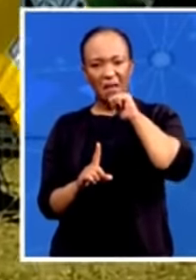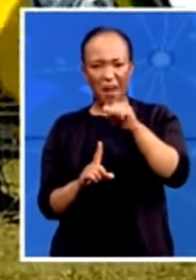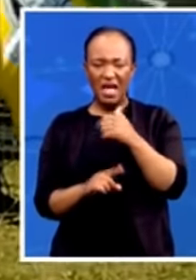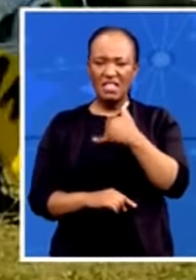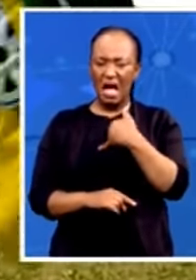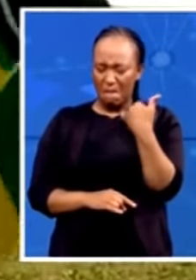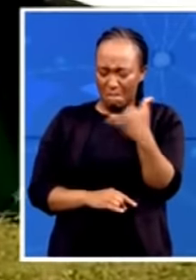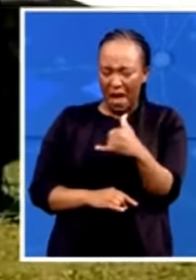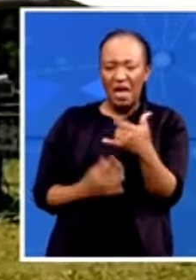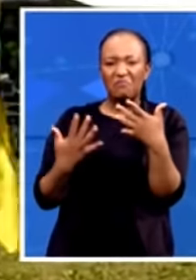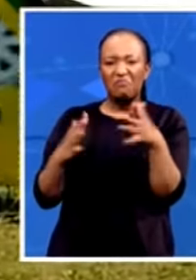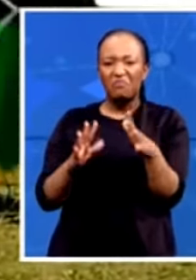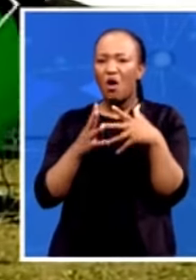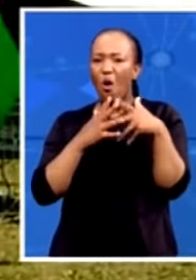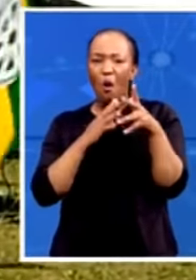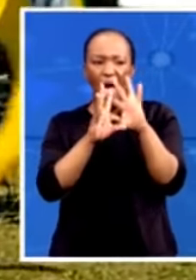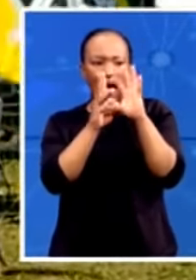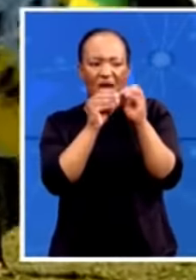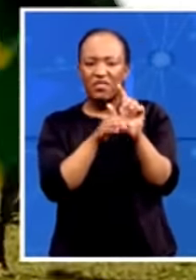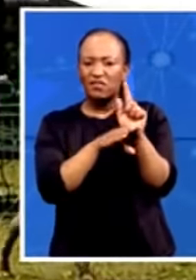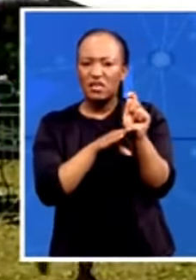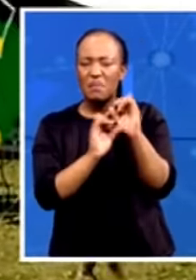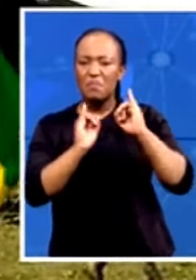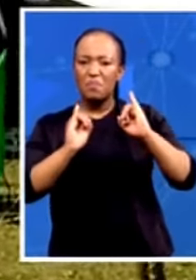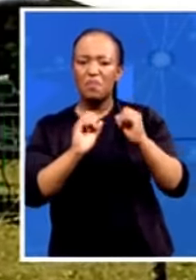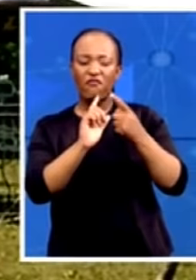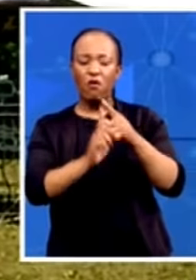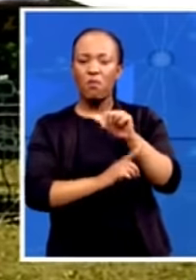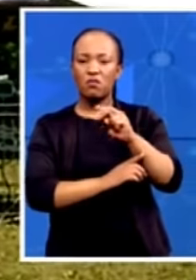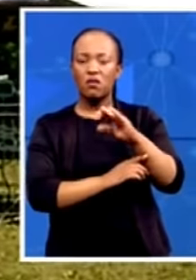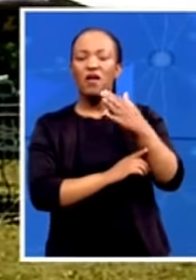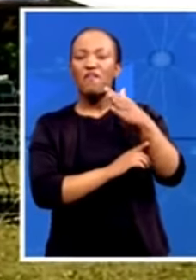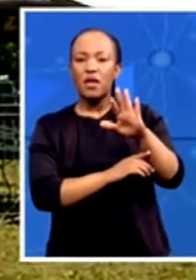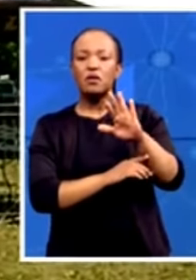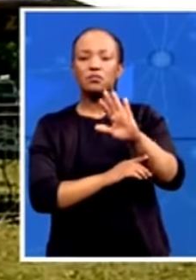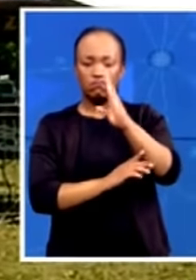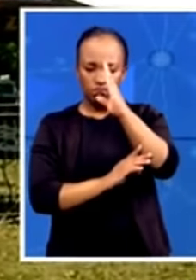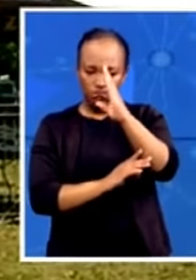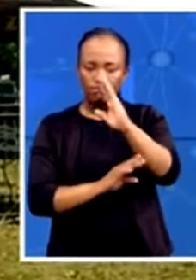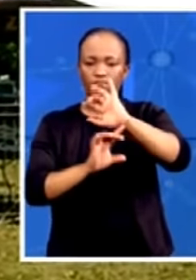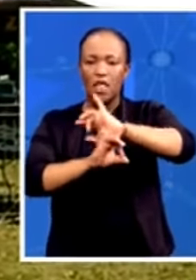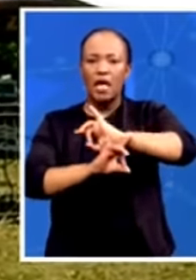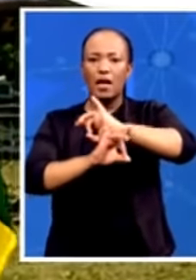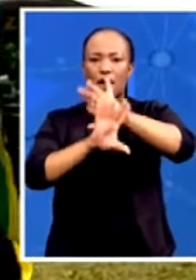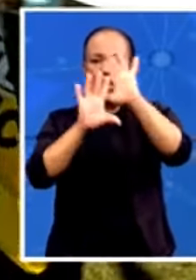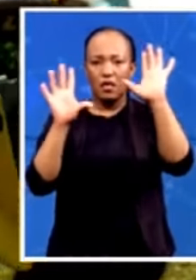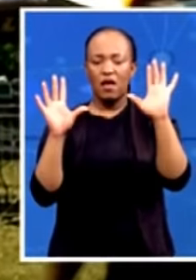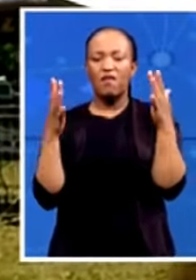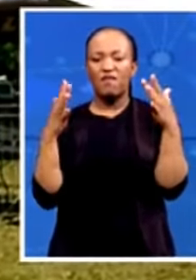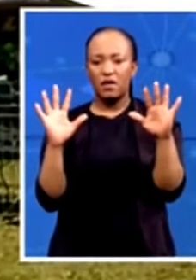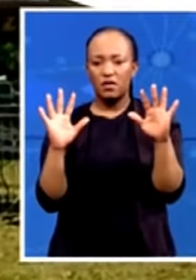that he has received from the ANC, he has made it clear that we had made, even in 1997,